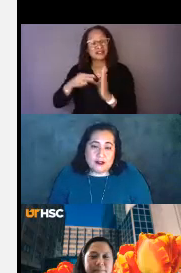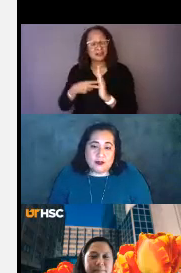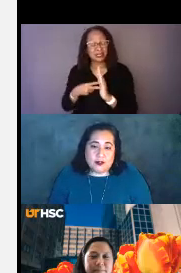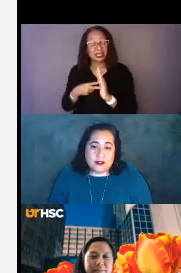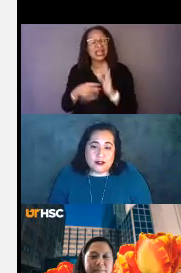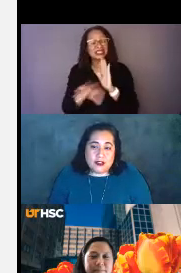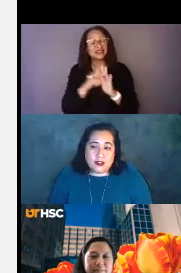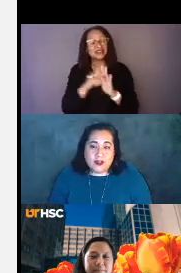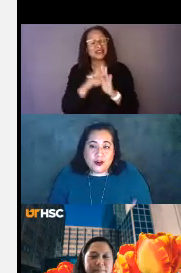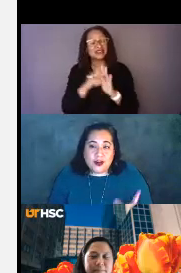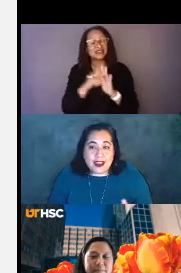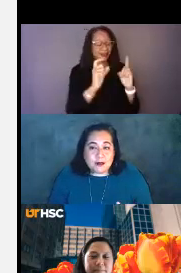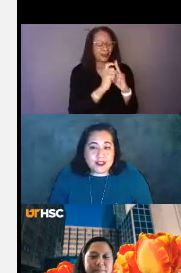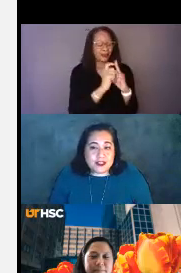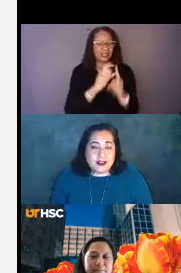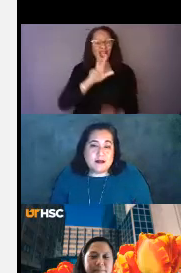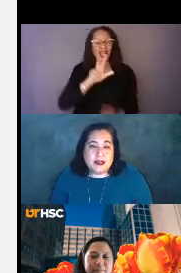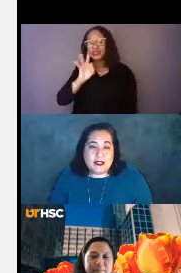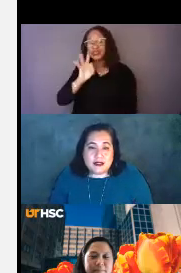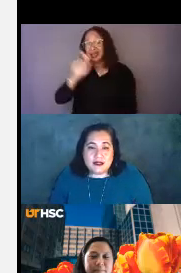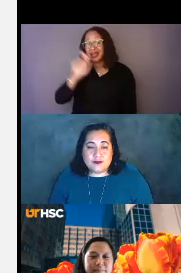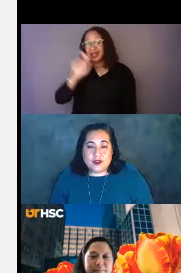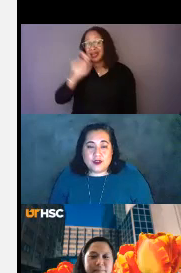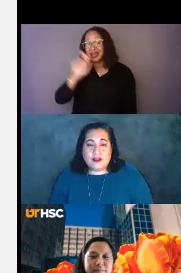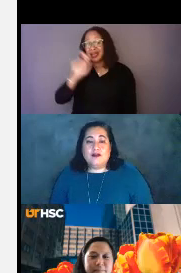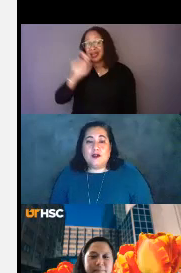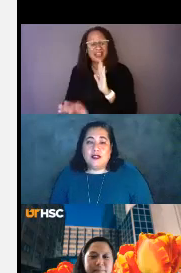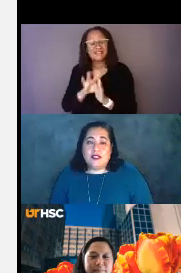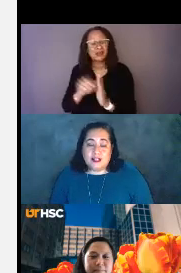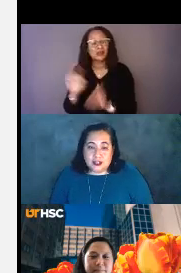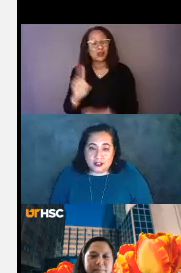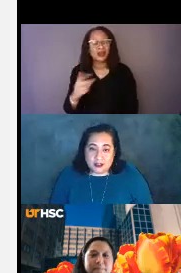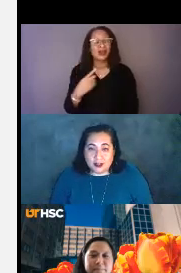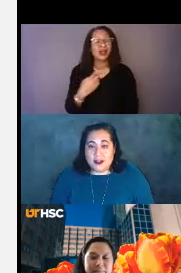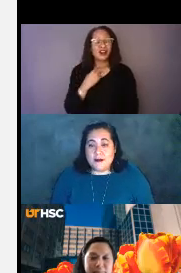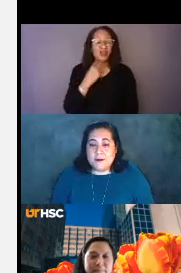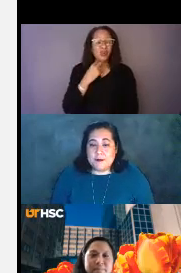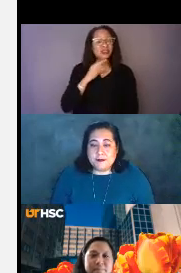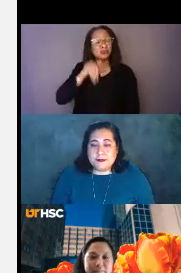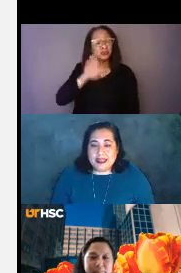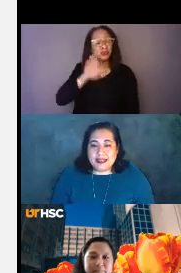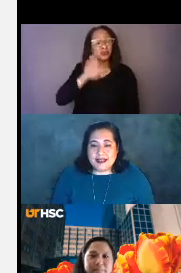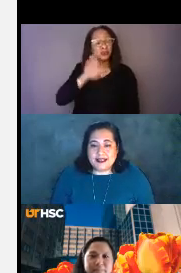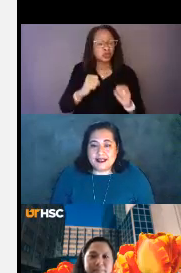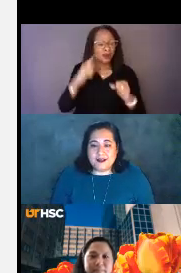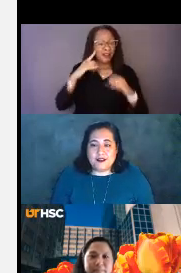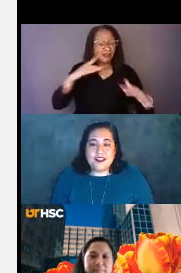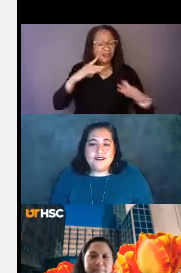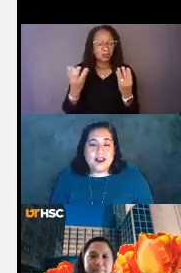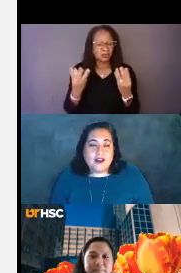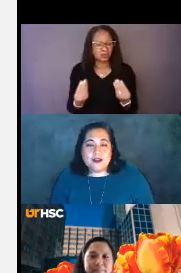found in the words. 39% of the meaning is found in vocal intonation. And get this,